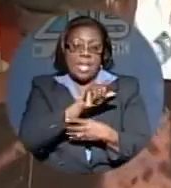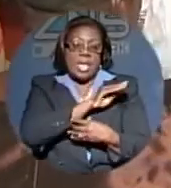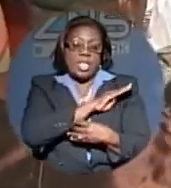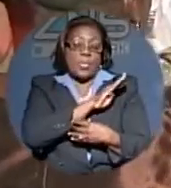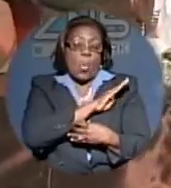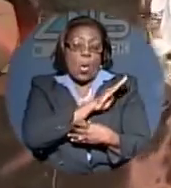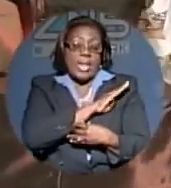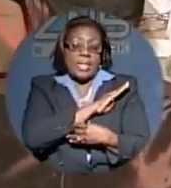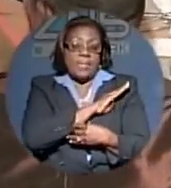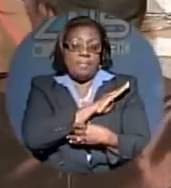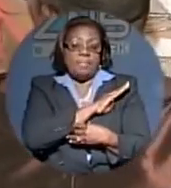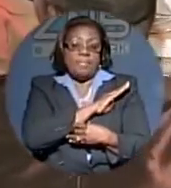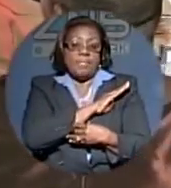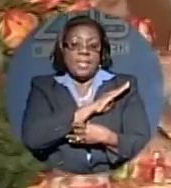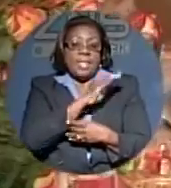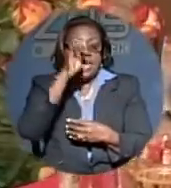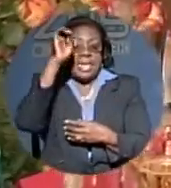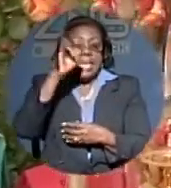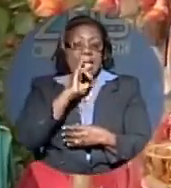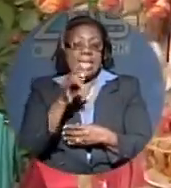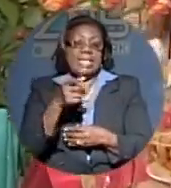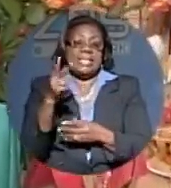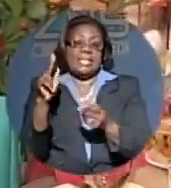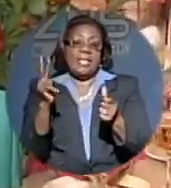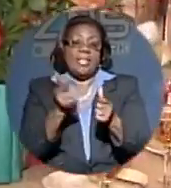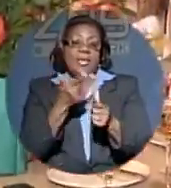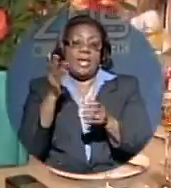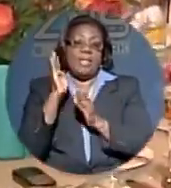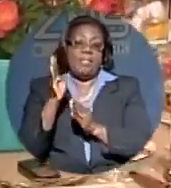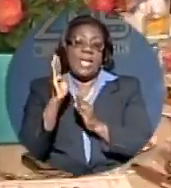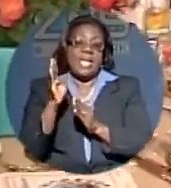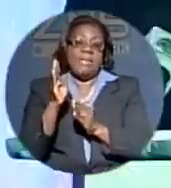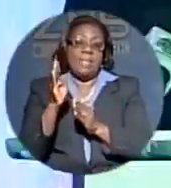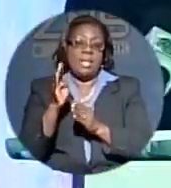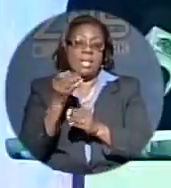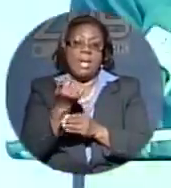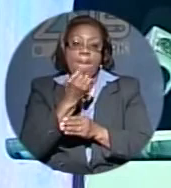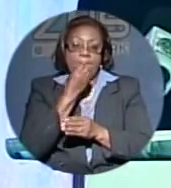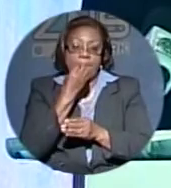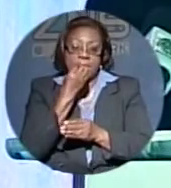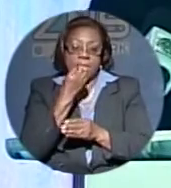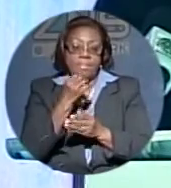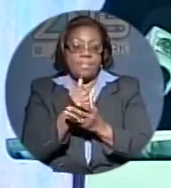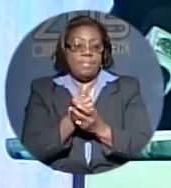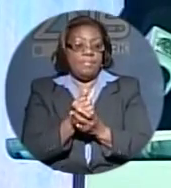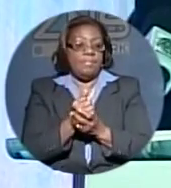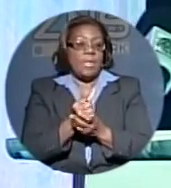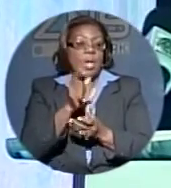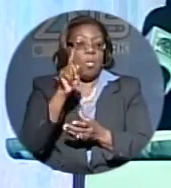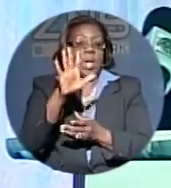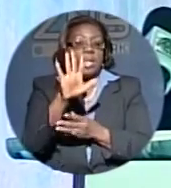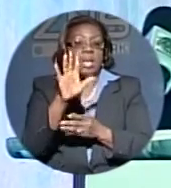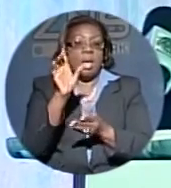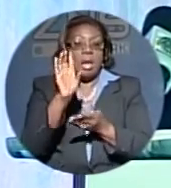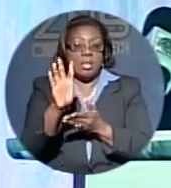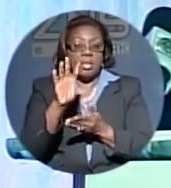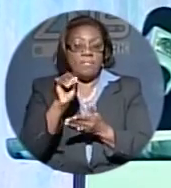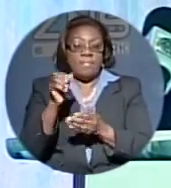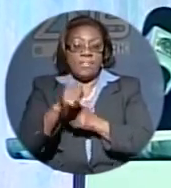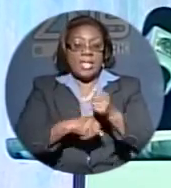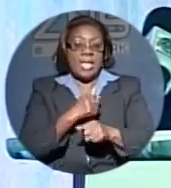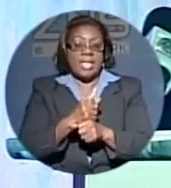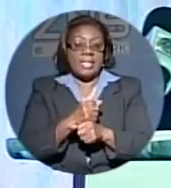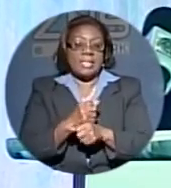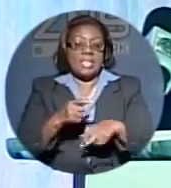thanked the group and reflected on the Eindliken Church's rich history. 150 years is a tremendous accomplishment.